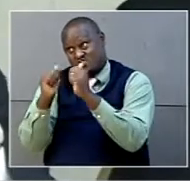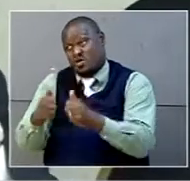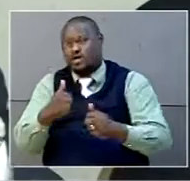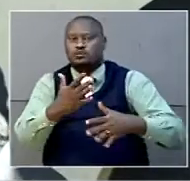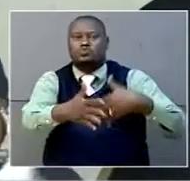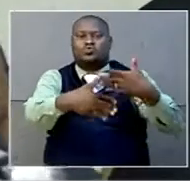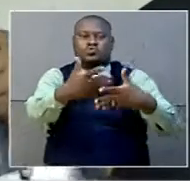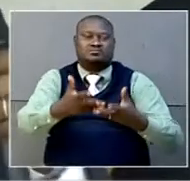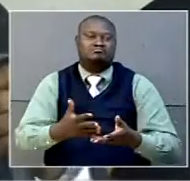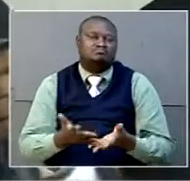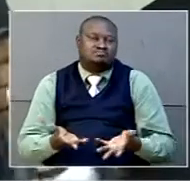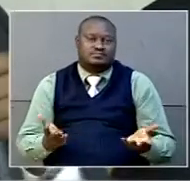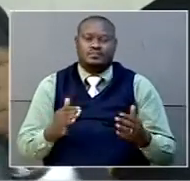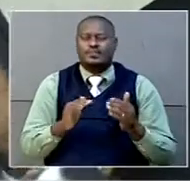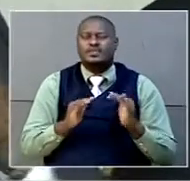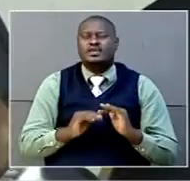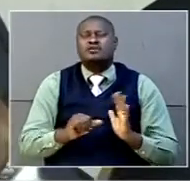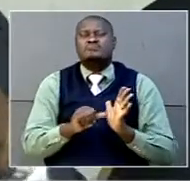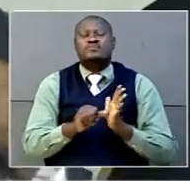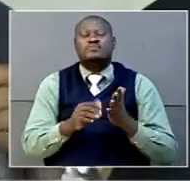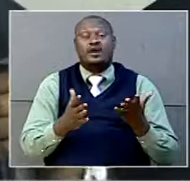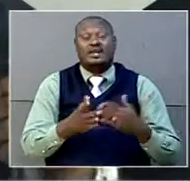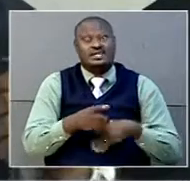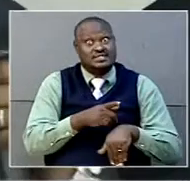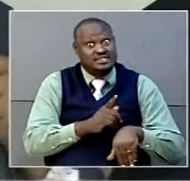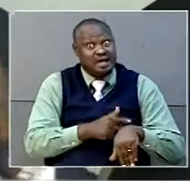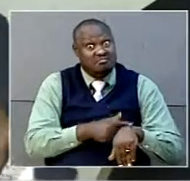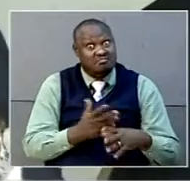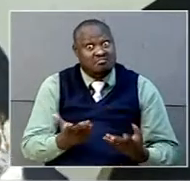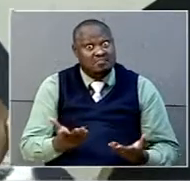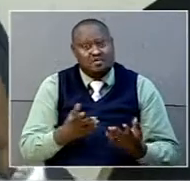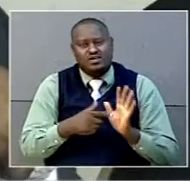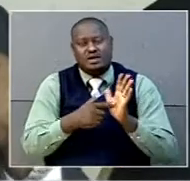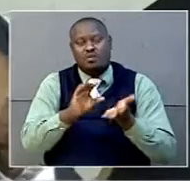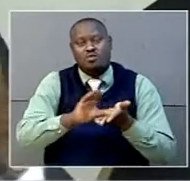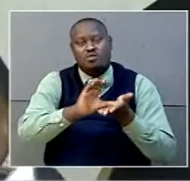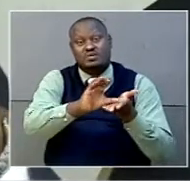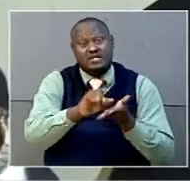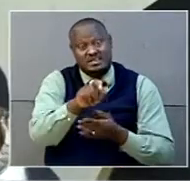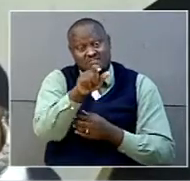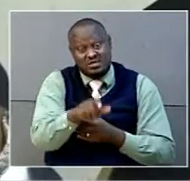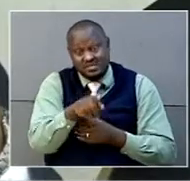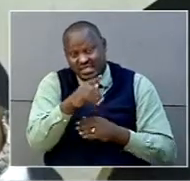is it the time to consider compensating the victim at this stage?